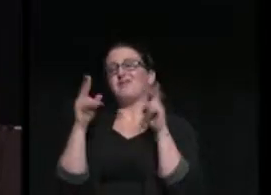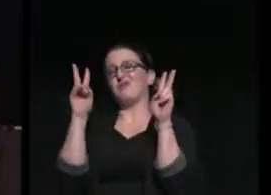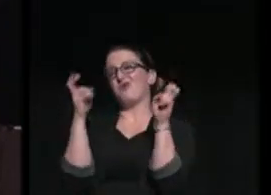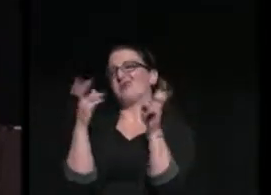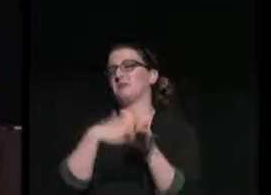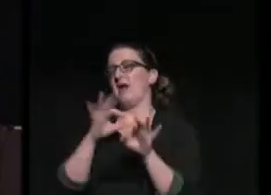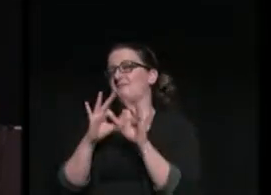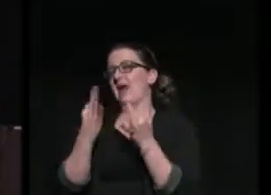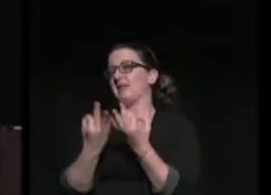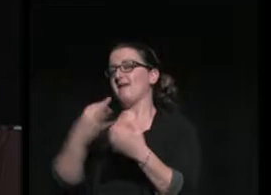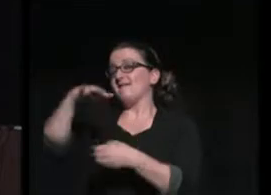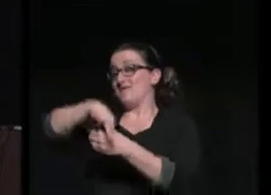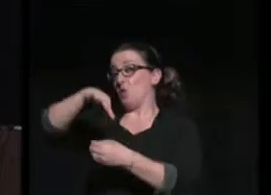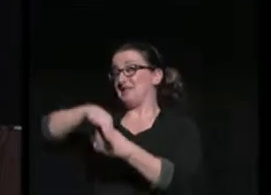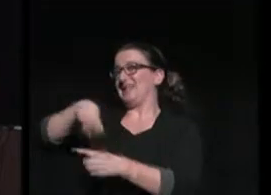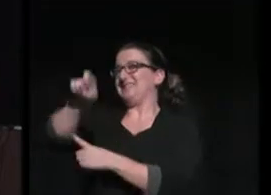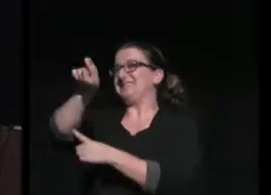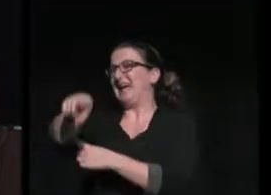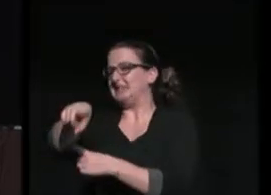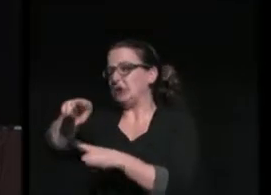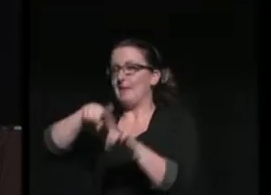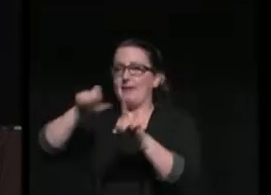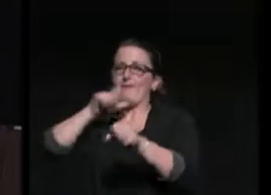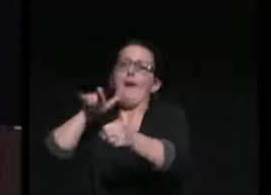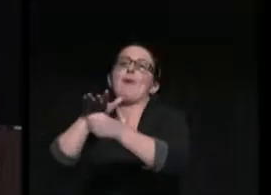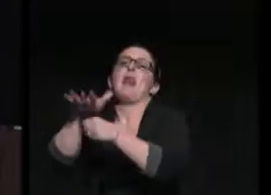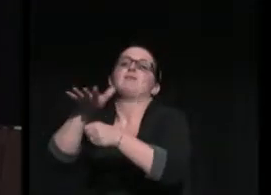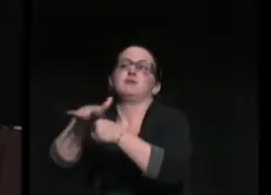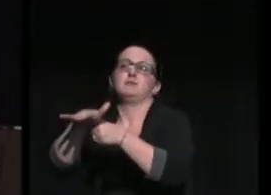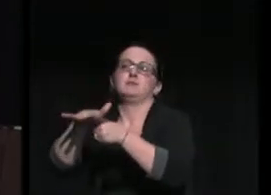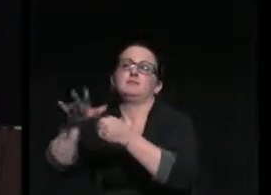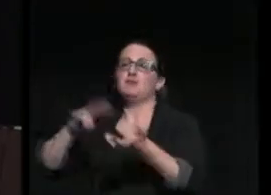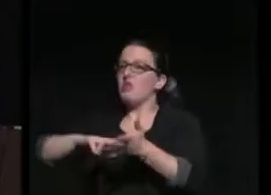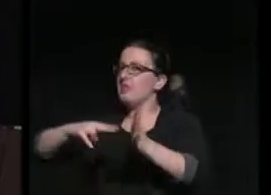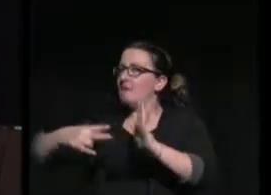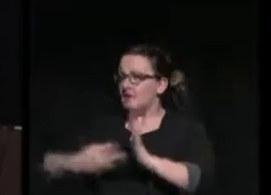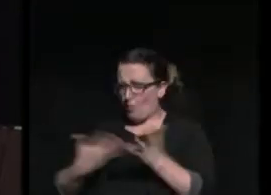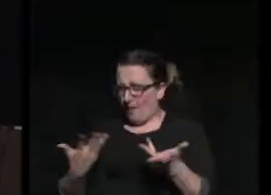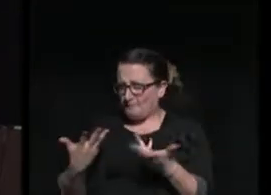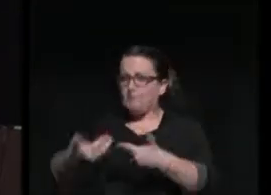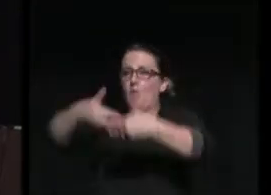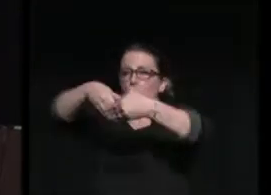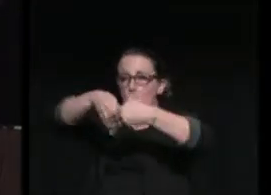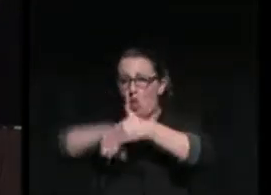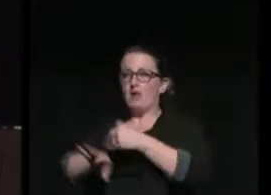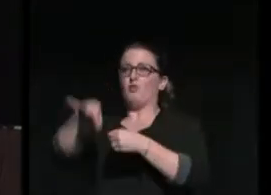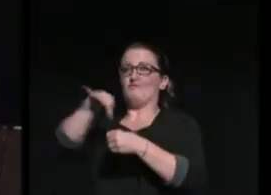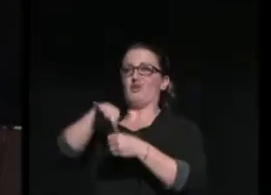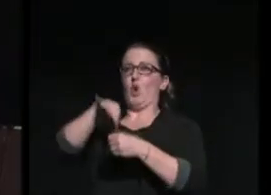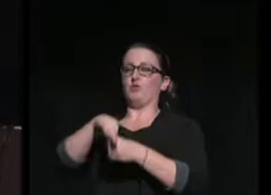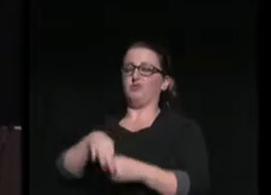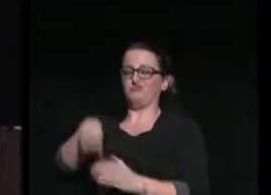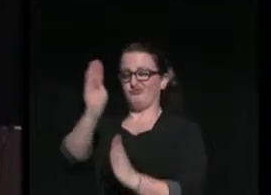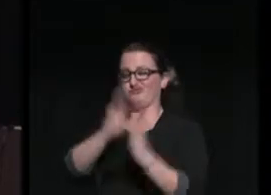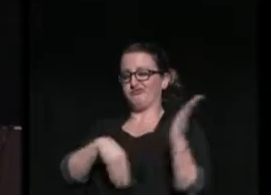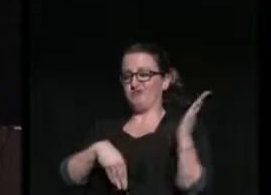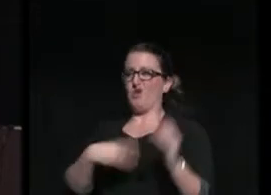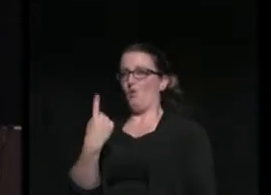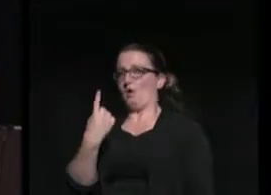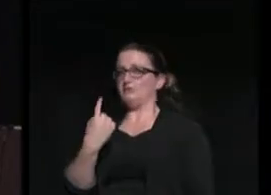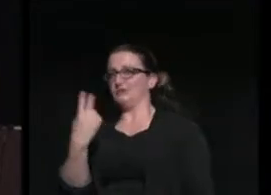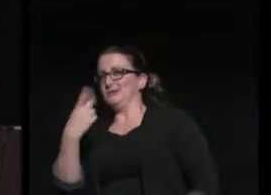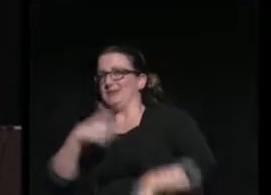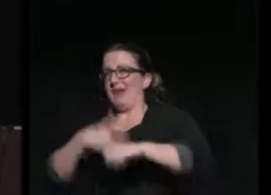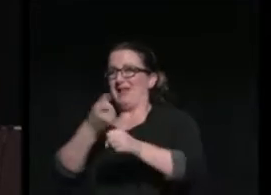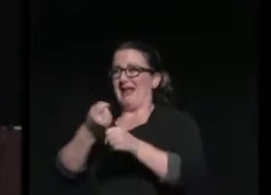voting is necessary but not sufficient. It means that walking into that voting booth once or twice a year and making